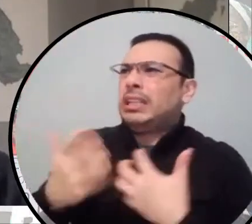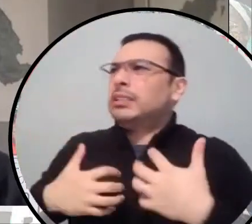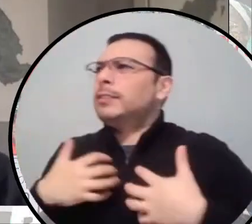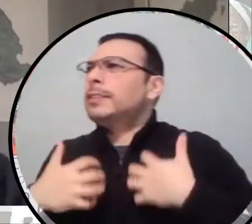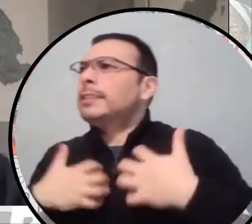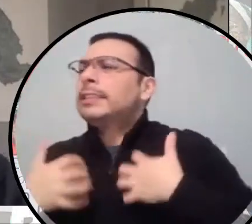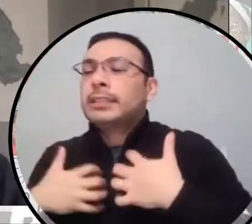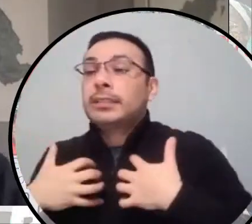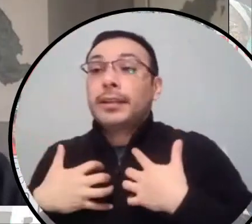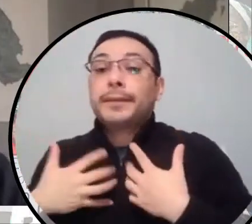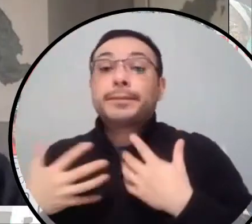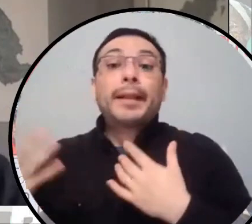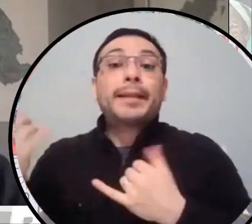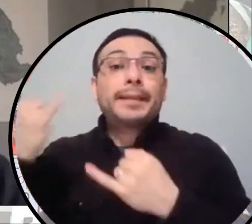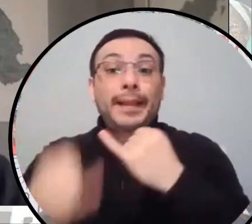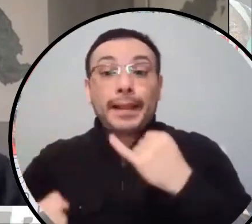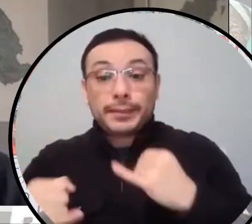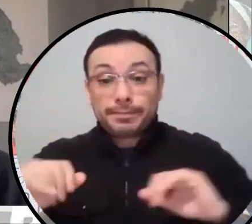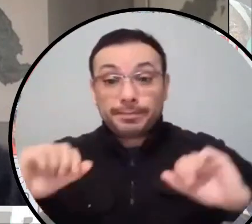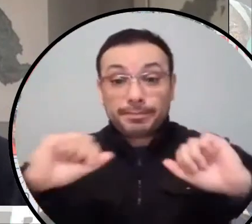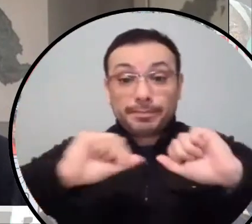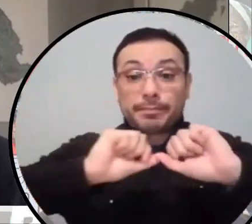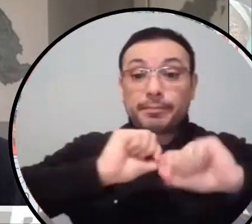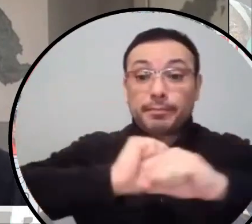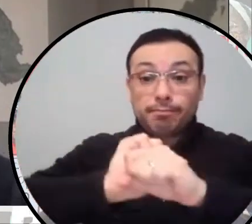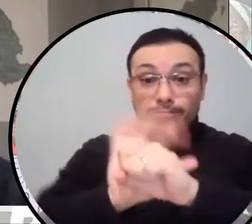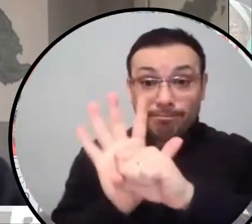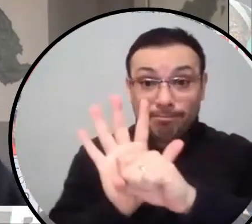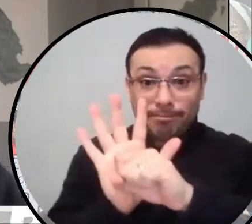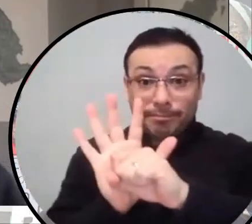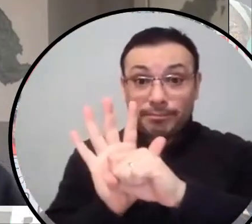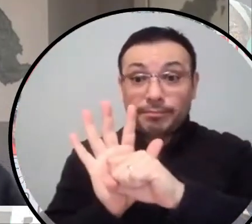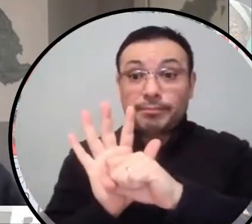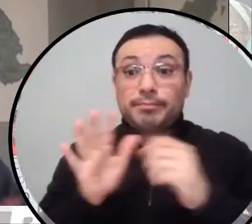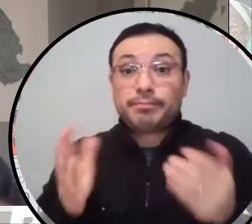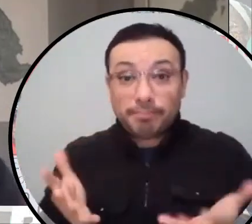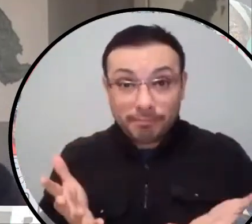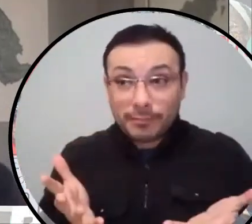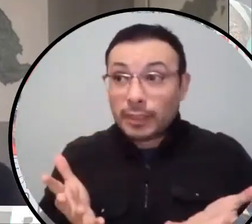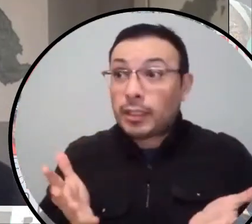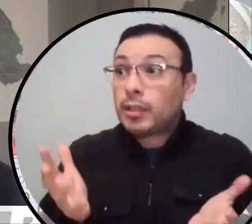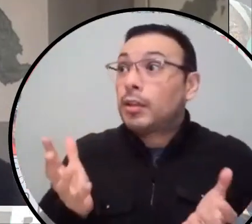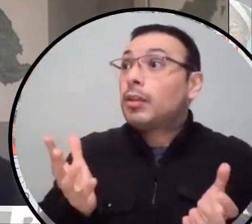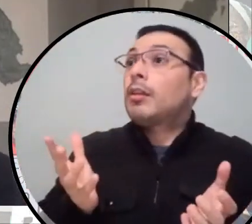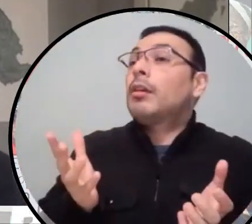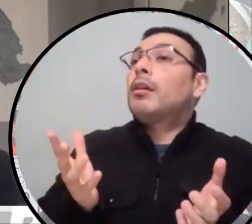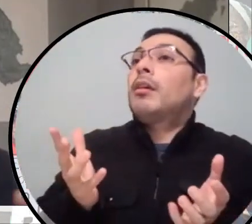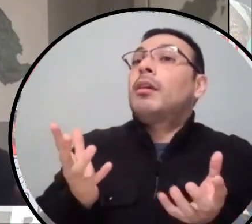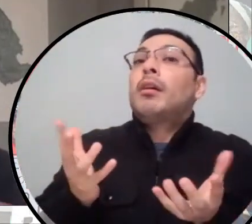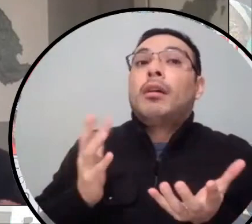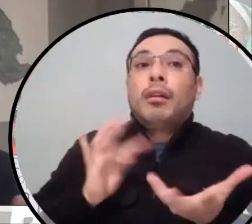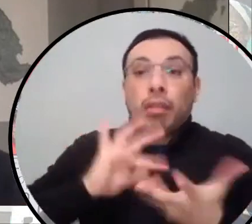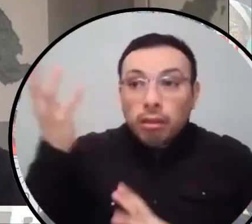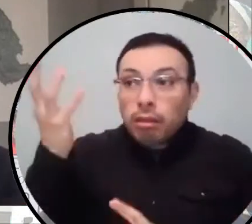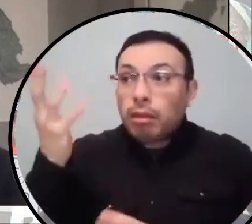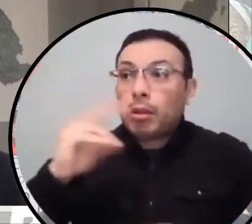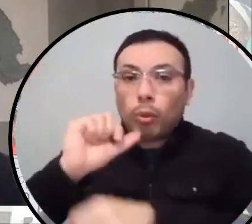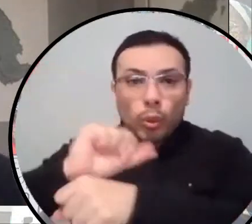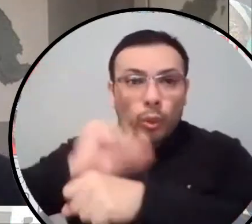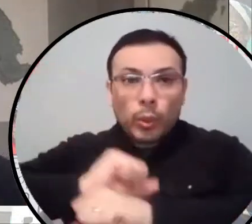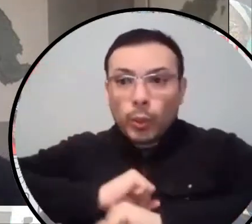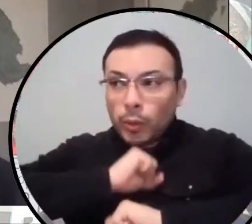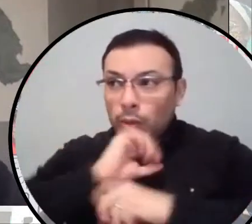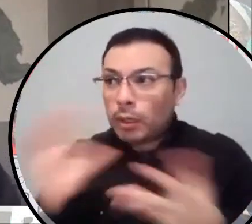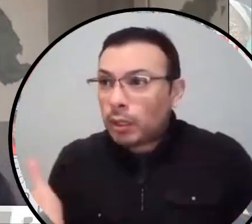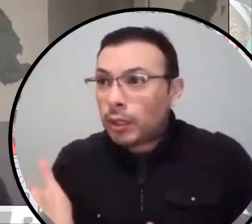are out of work and people are more likely to go into the streets when they're out of work. Like that's, it's just like nothing to lose. You know, I